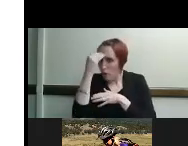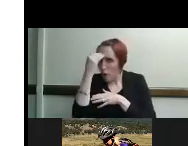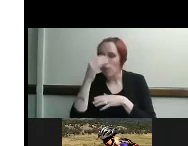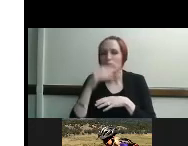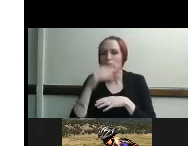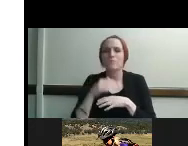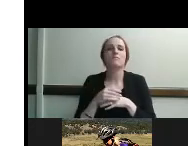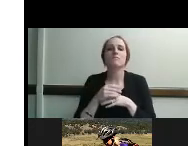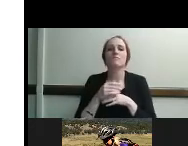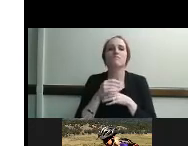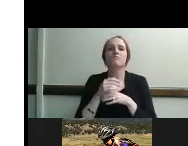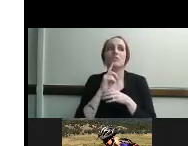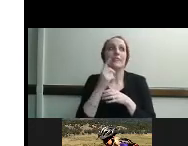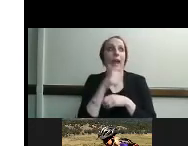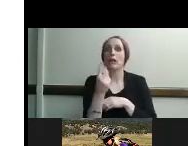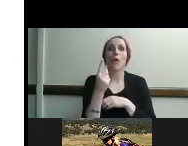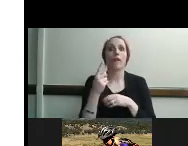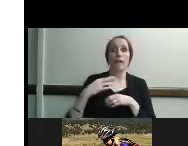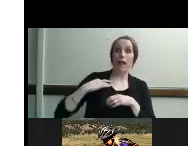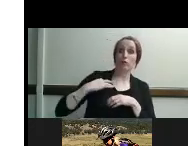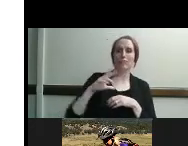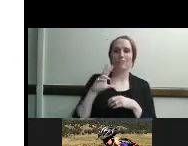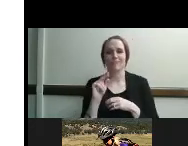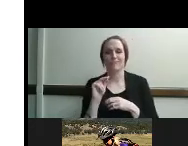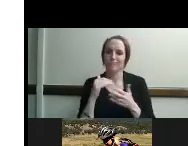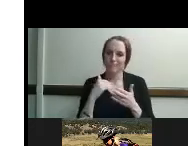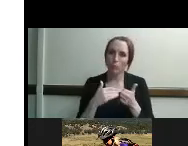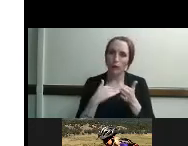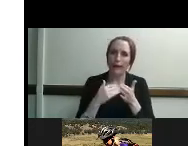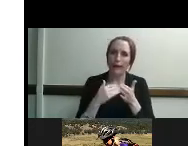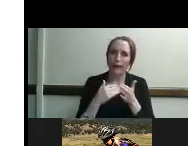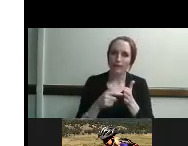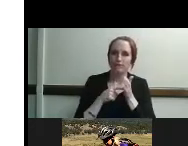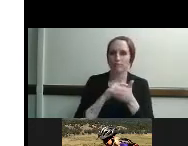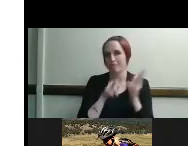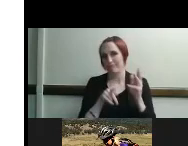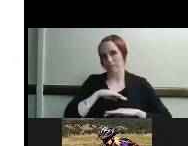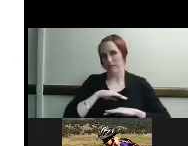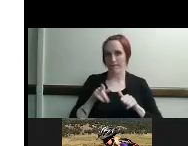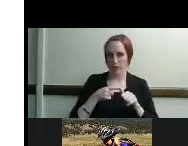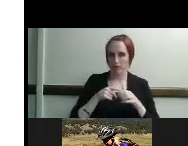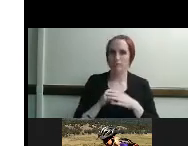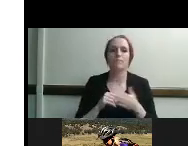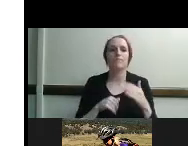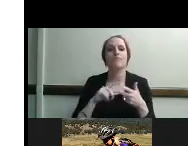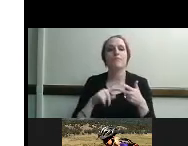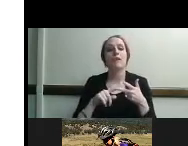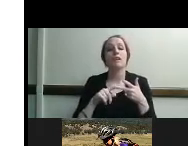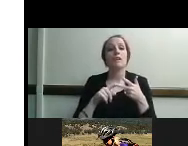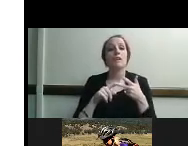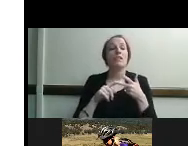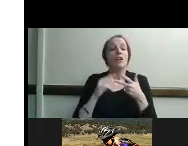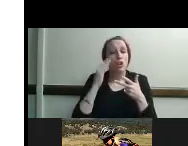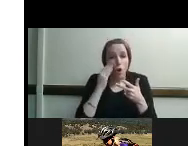program there are requirements to be accepted and it's important to know the major differences between the I can